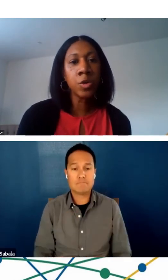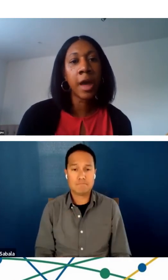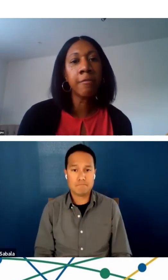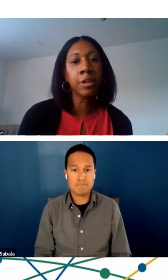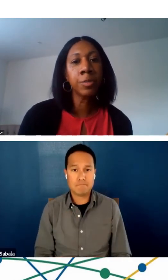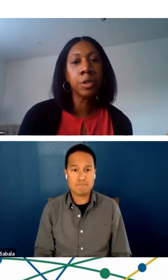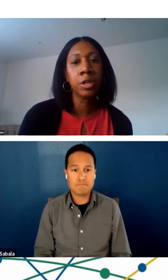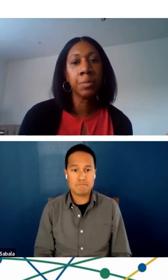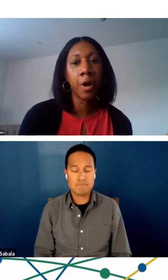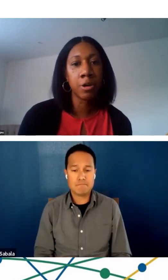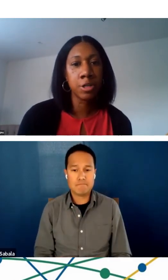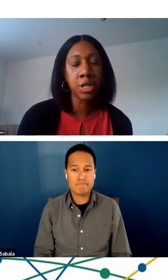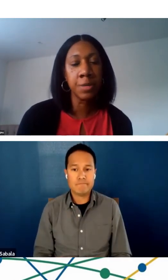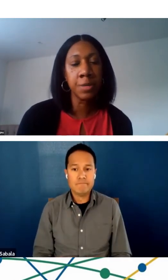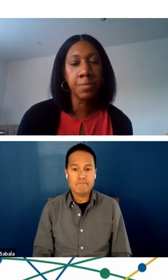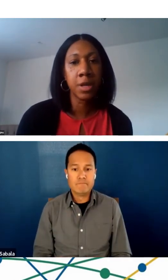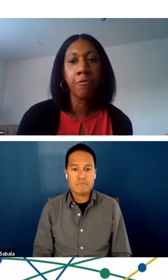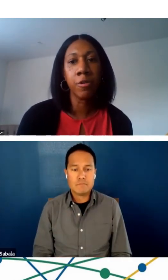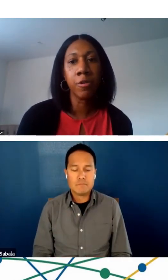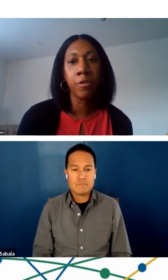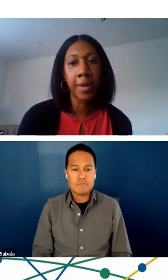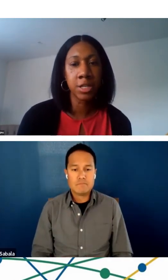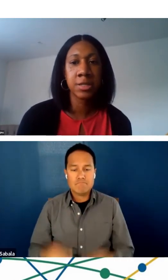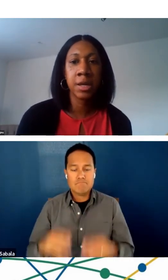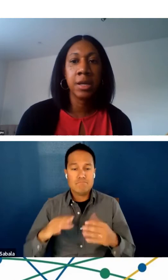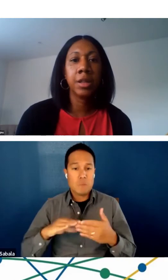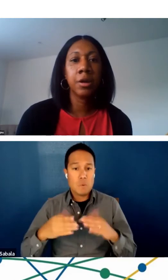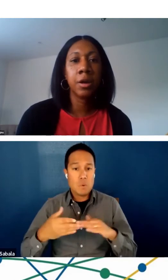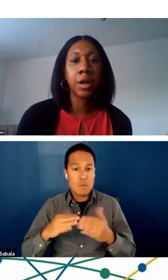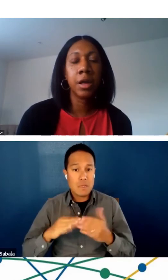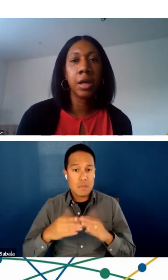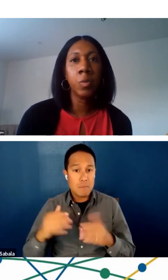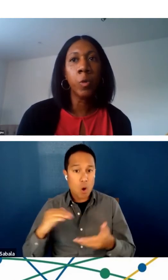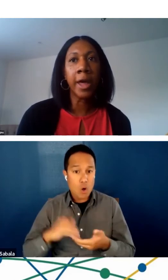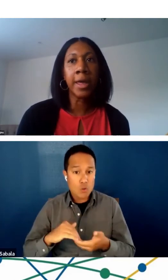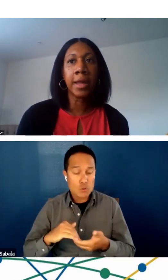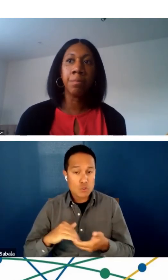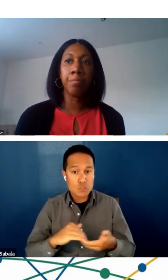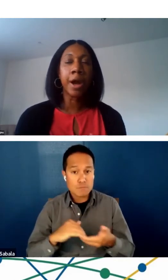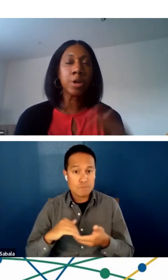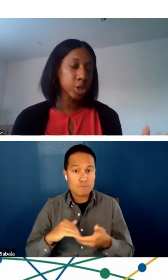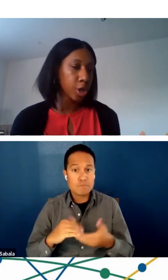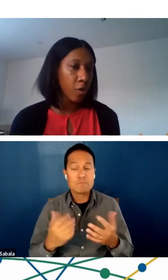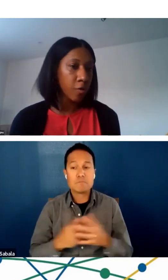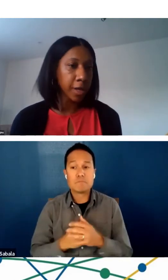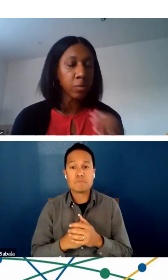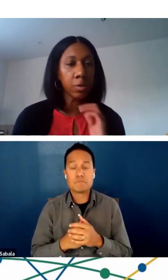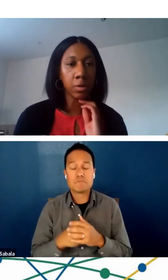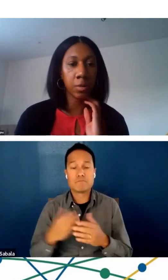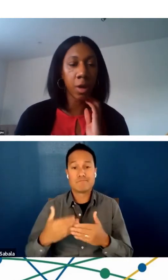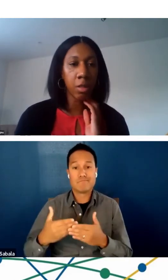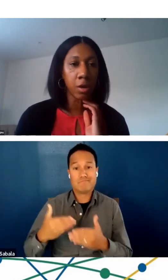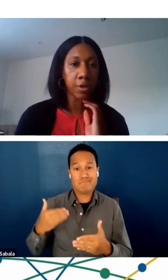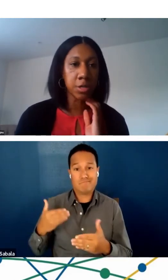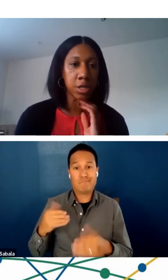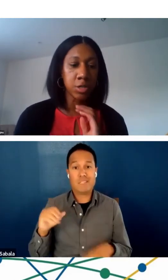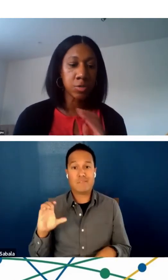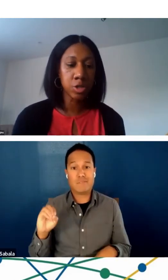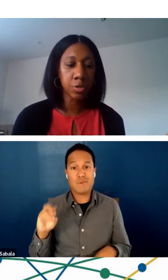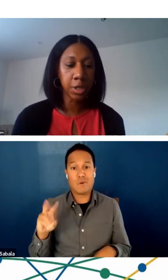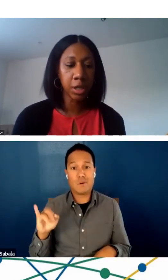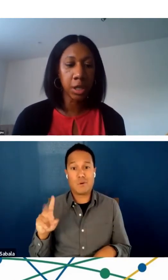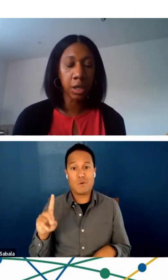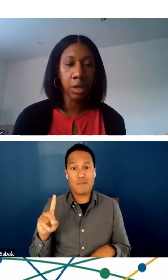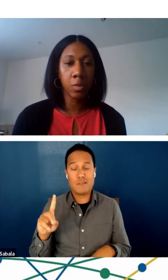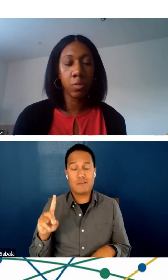So having community partnerships for patients there, when prior to COVID, when a lot of our